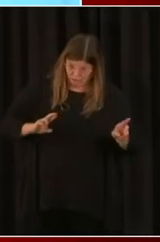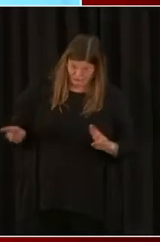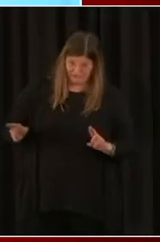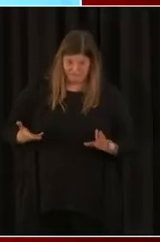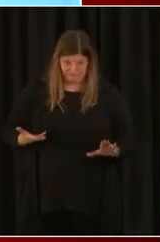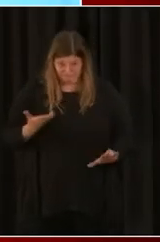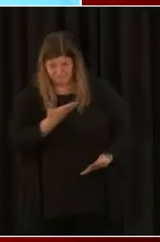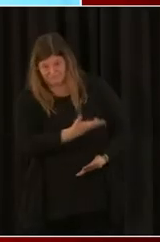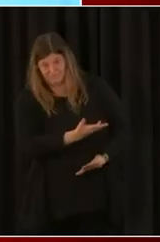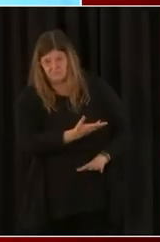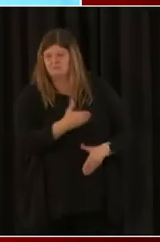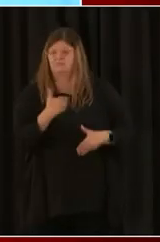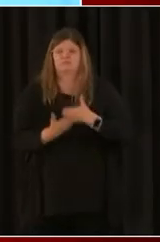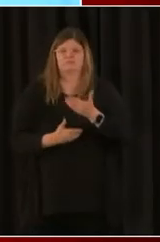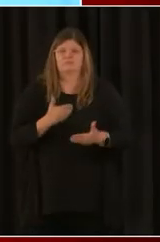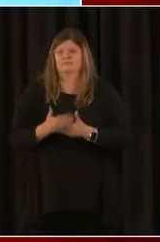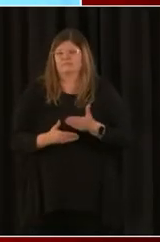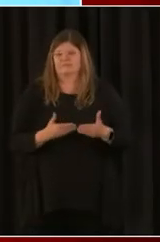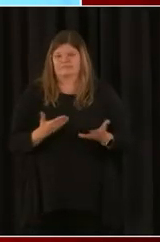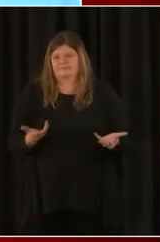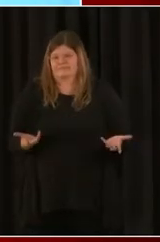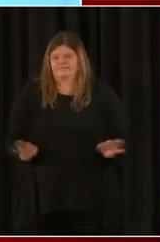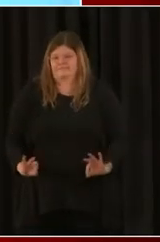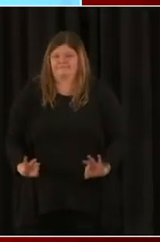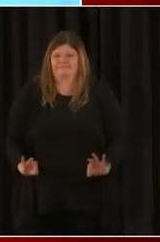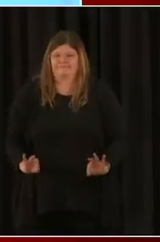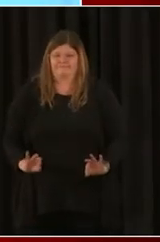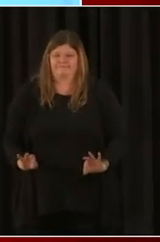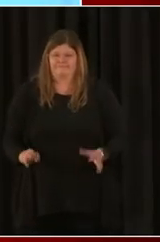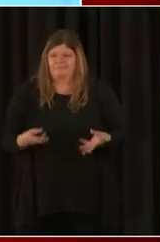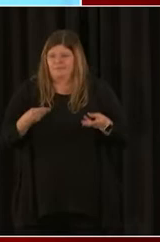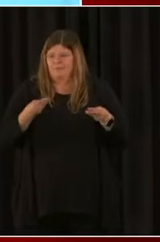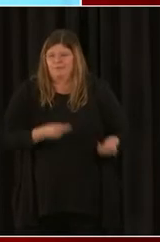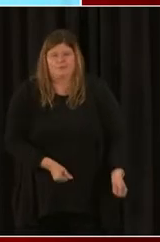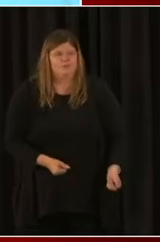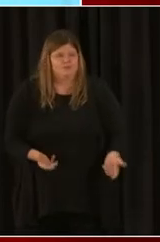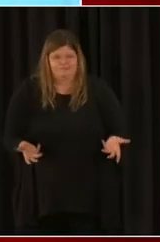submit it, the process is fairly streamlined.